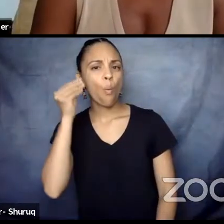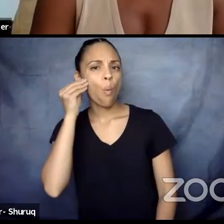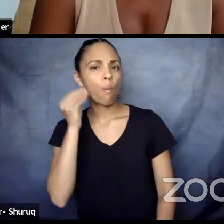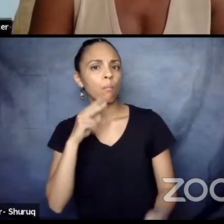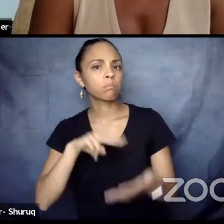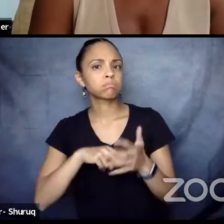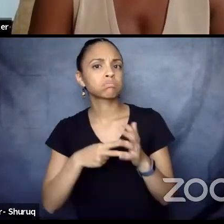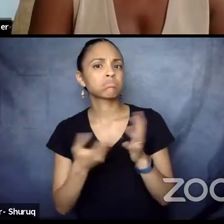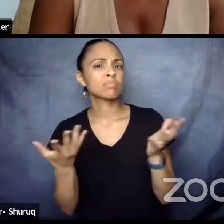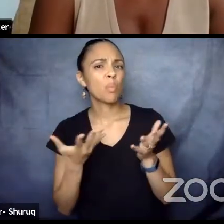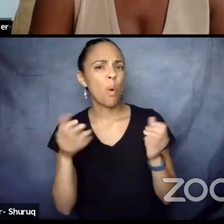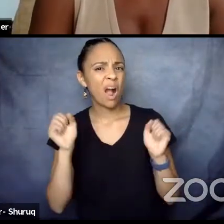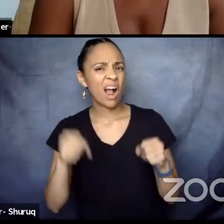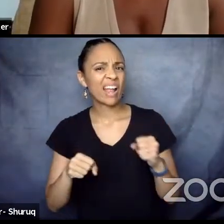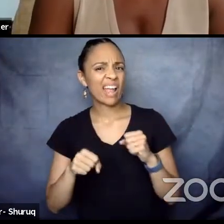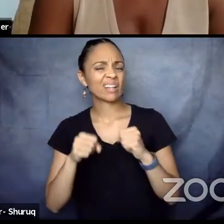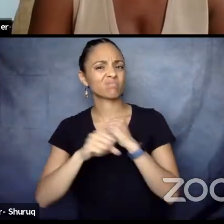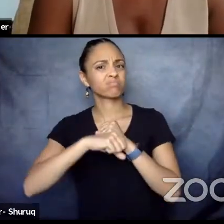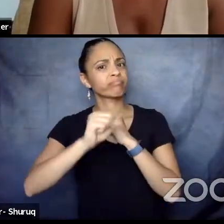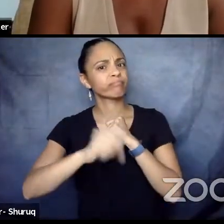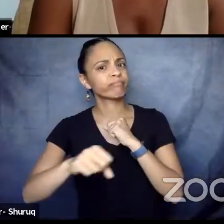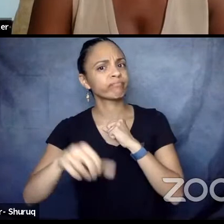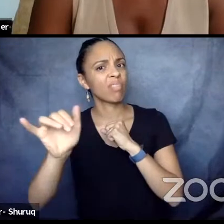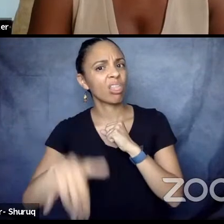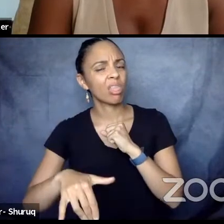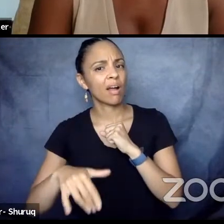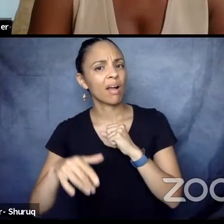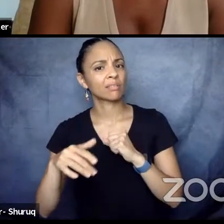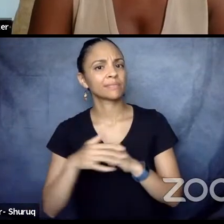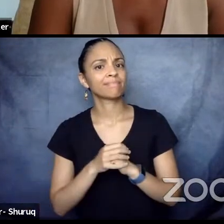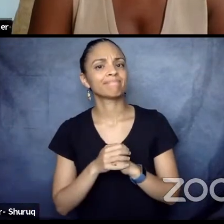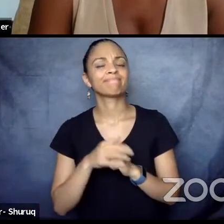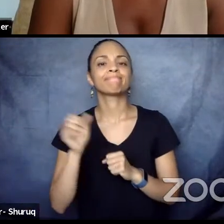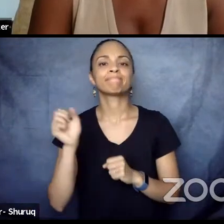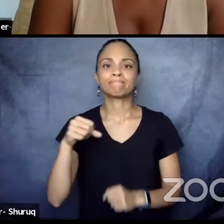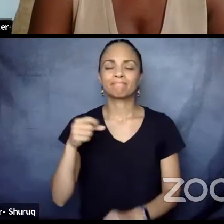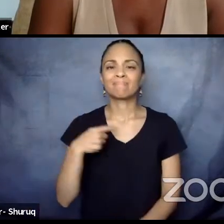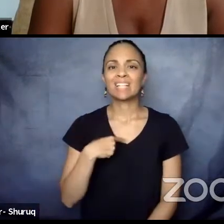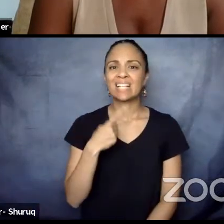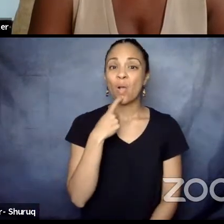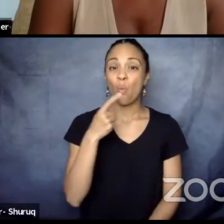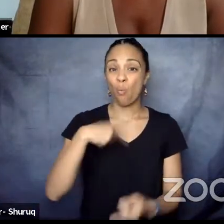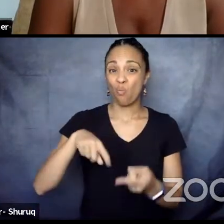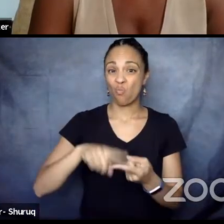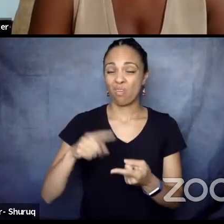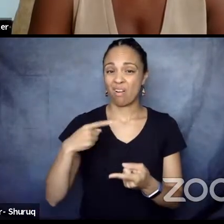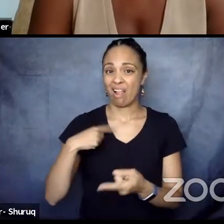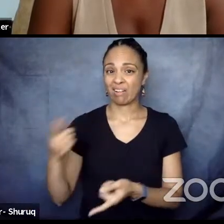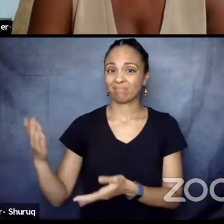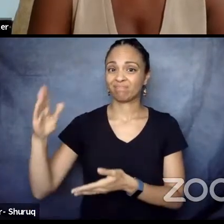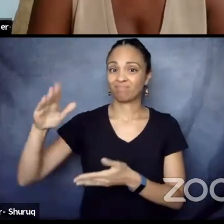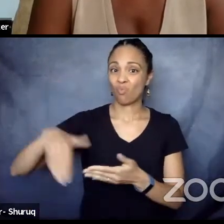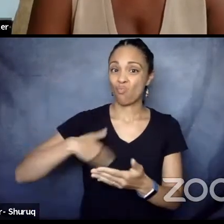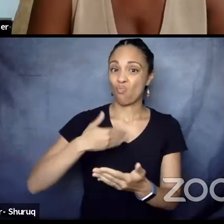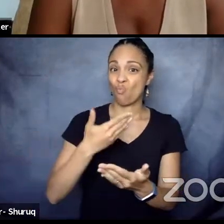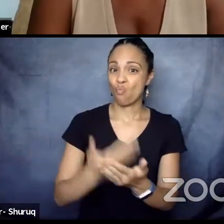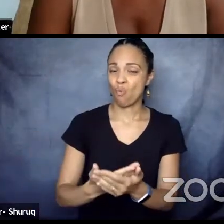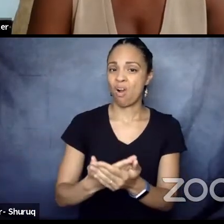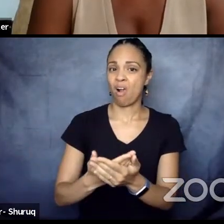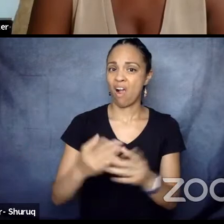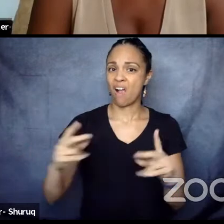there's a I always say that actually, when I came to France is the first time I ever felt